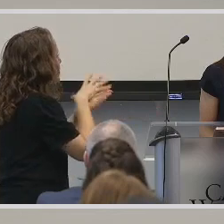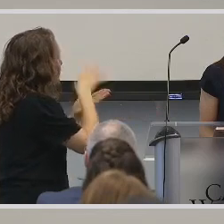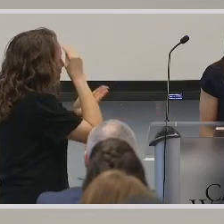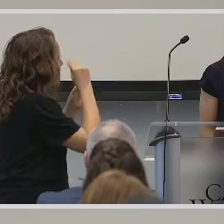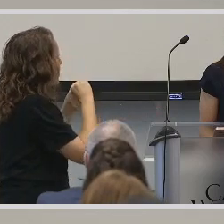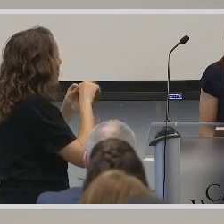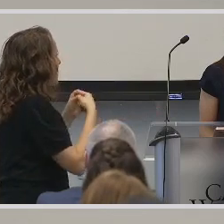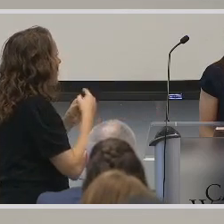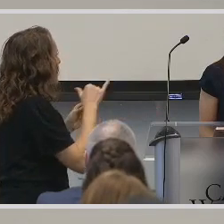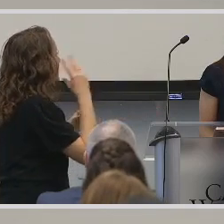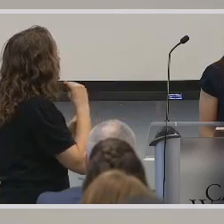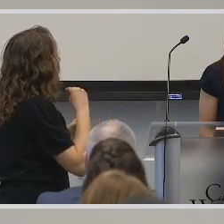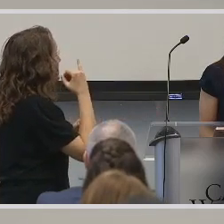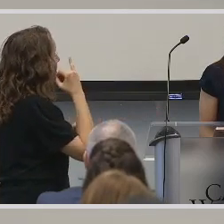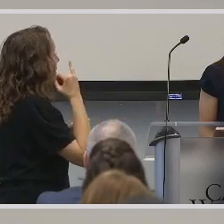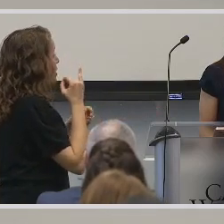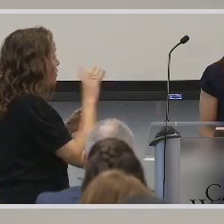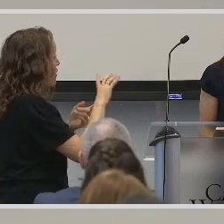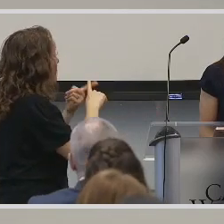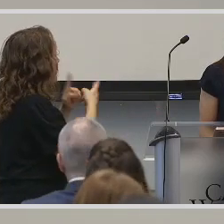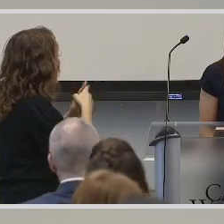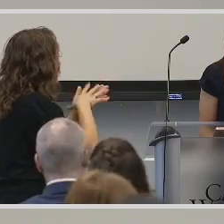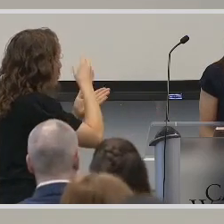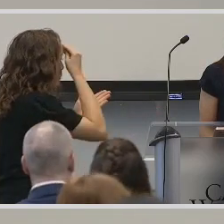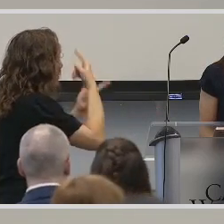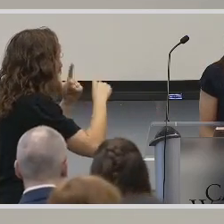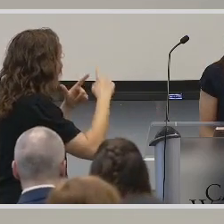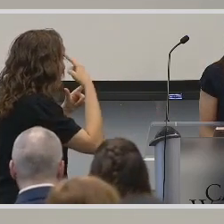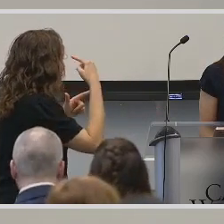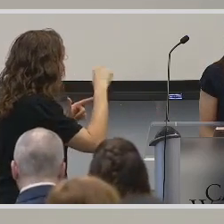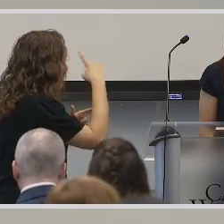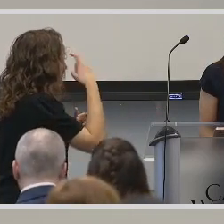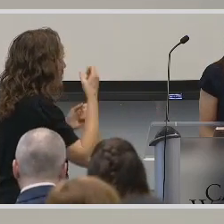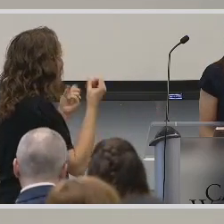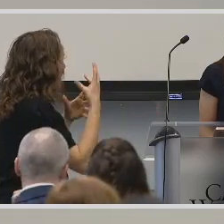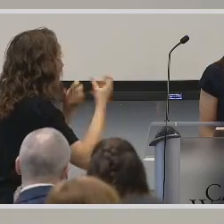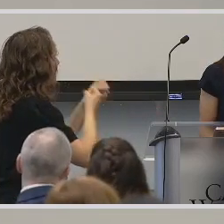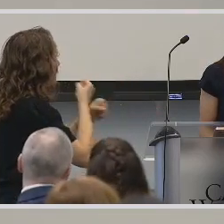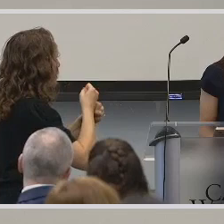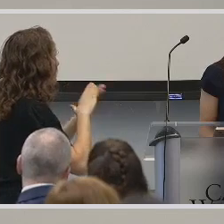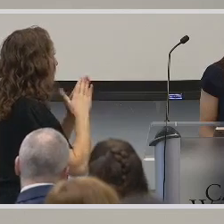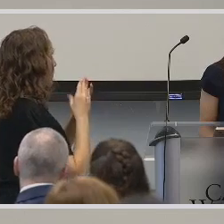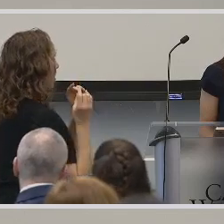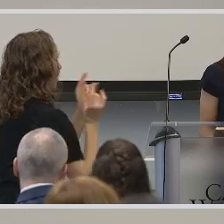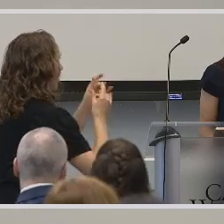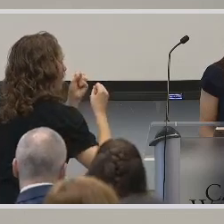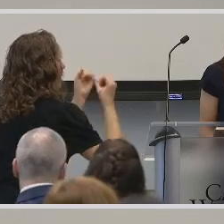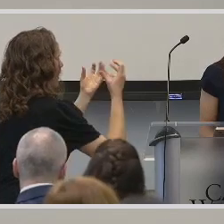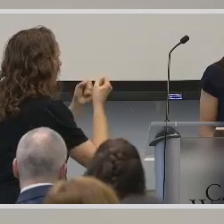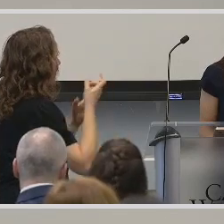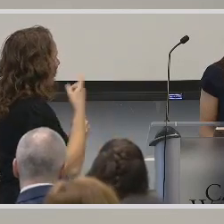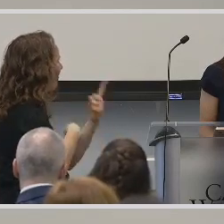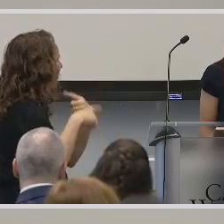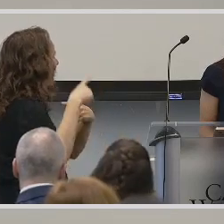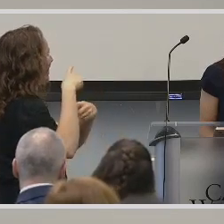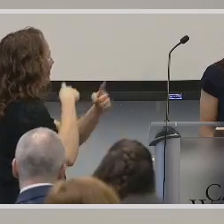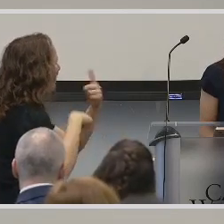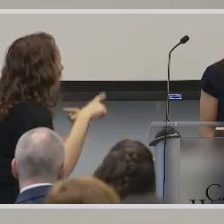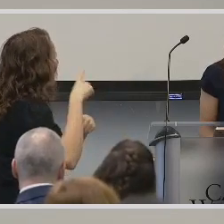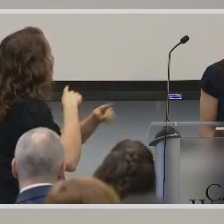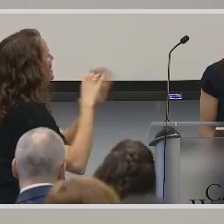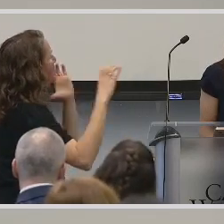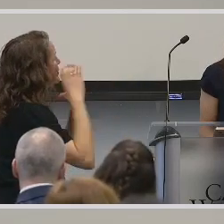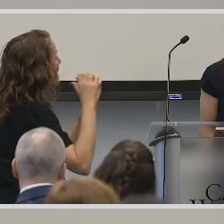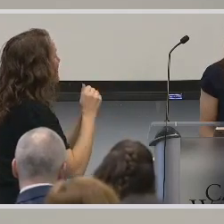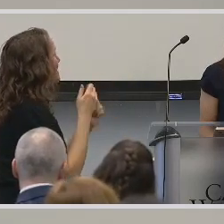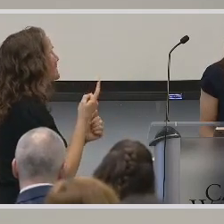your experience with your friends who have learned sign language for you, given the fact that it takes so many years to become proficient in a language. What's that like communicating